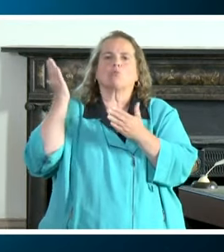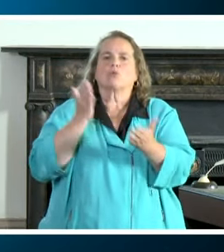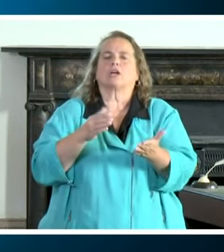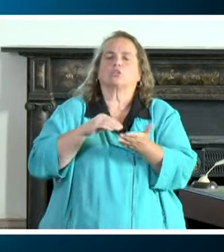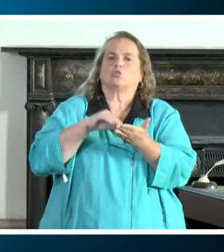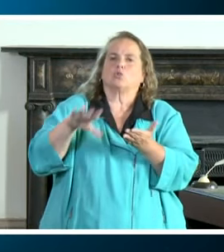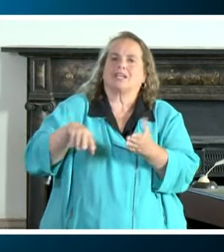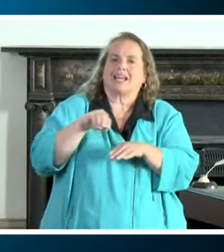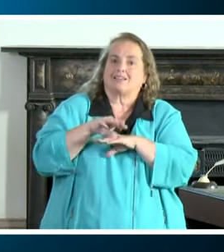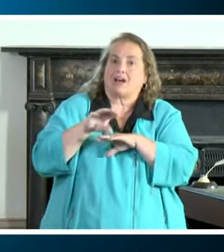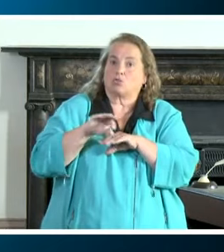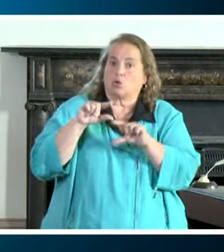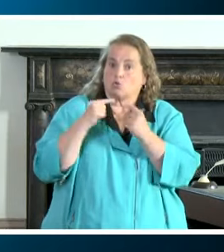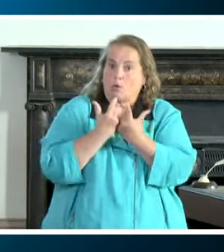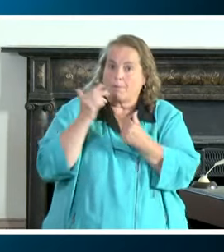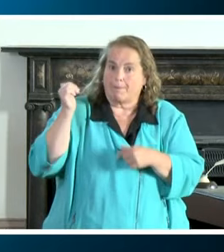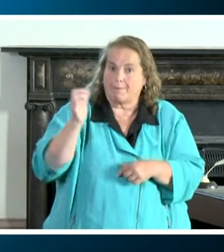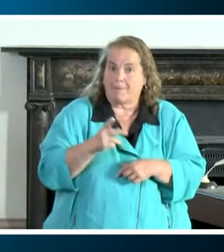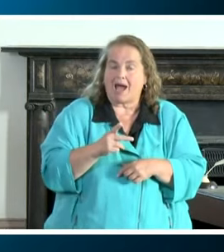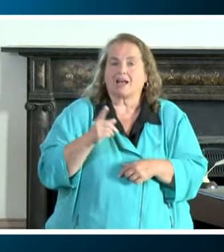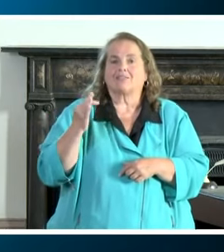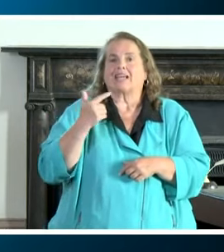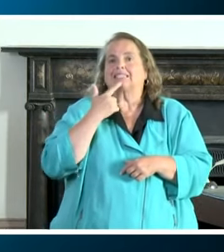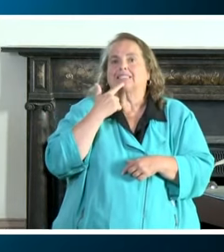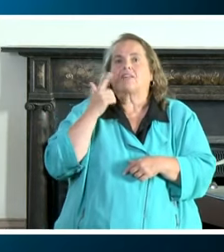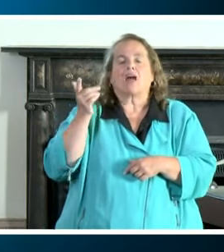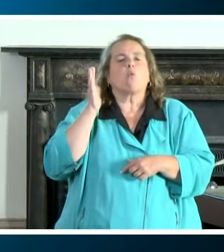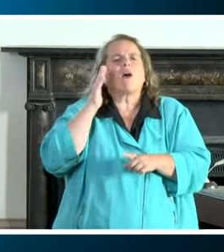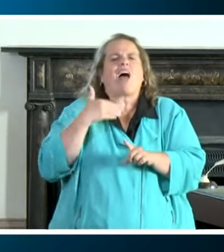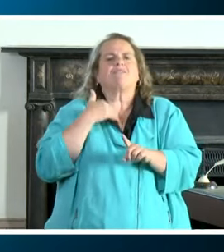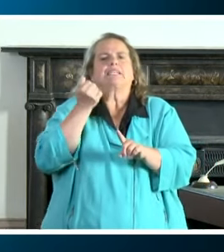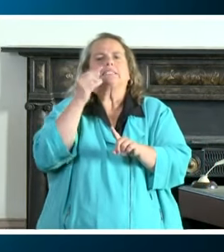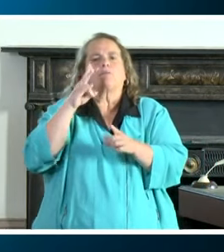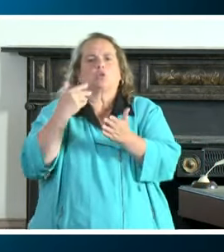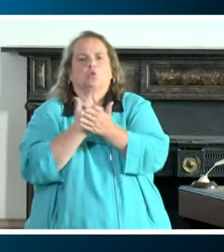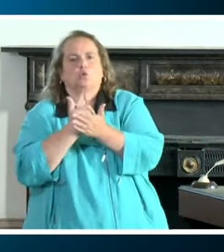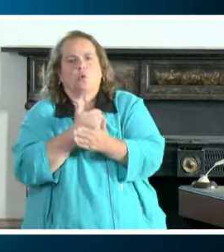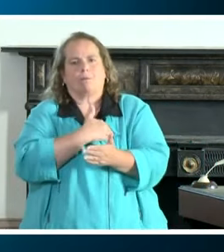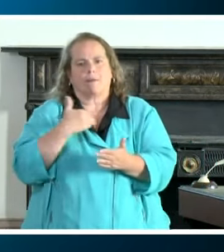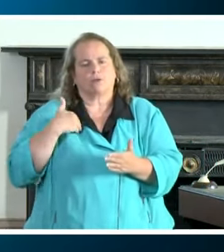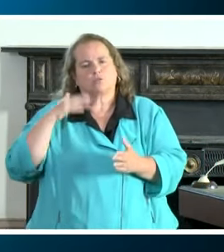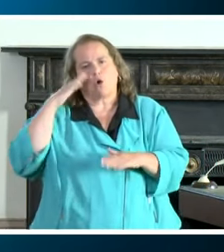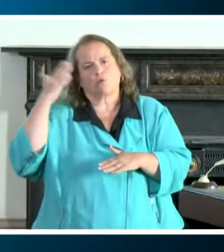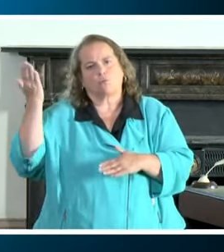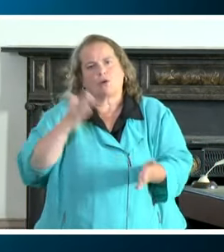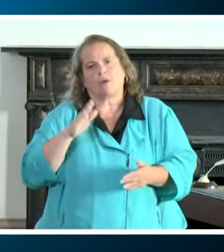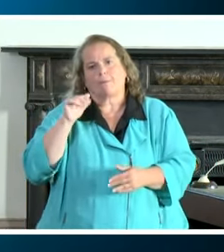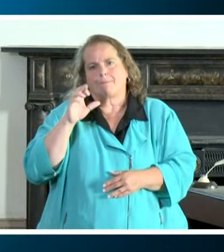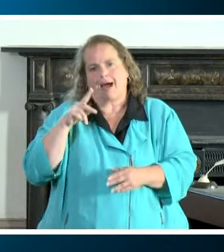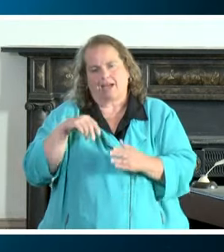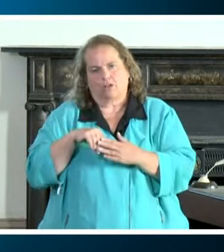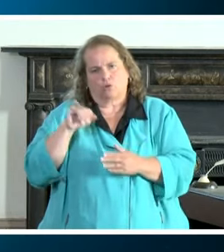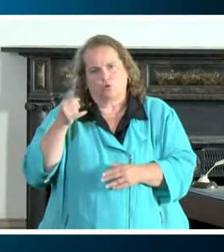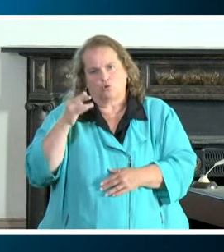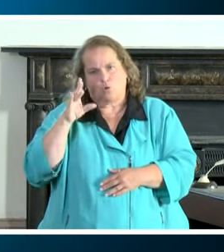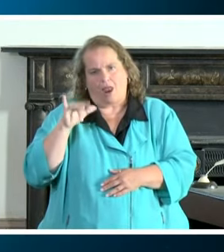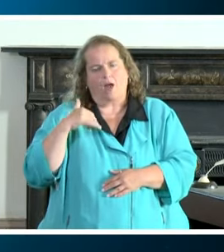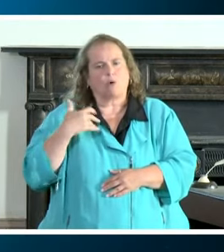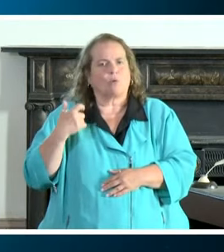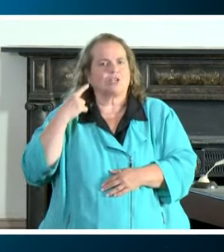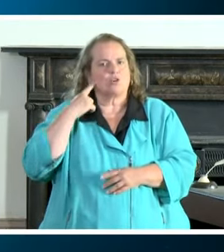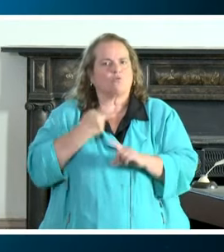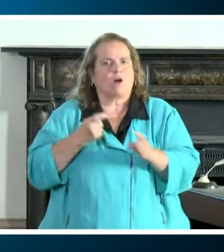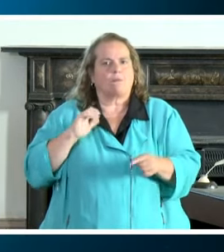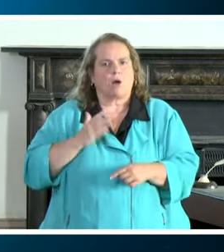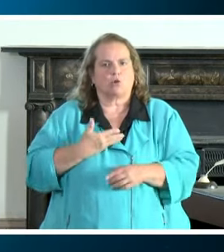group back. Um, they have seven, they will have 17 new members and we hope to bring them back virtually in July. We really want to hear from our